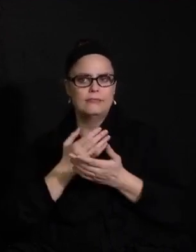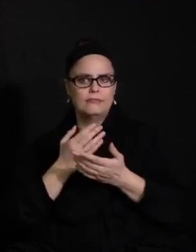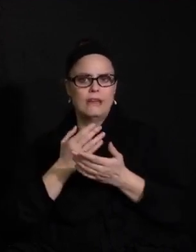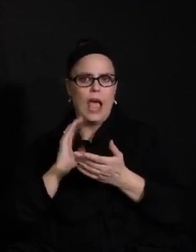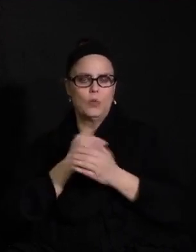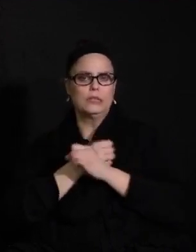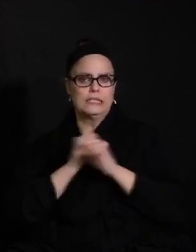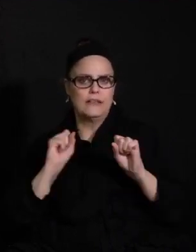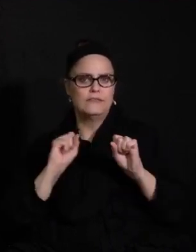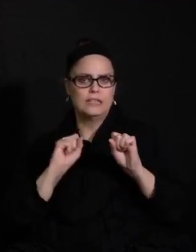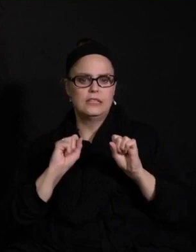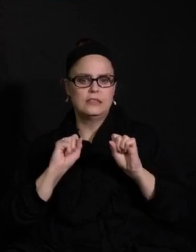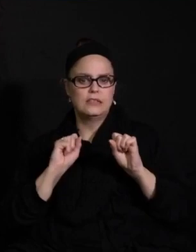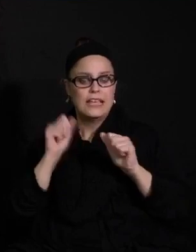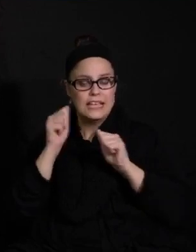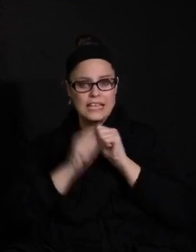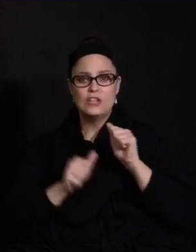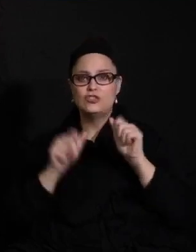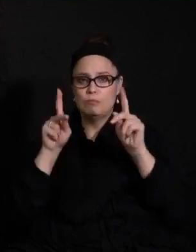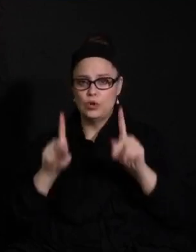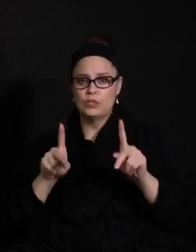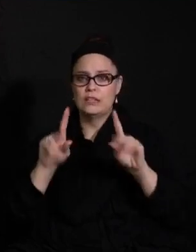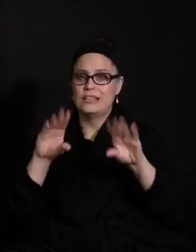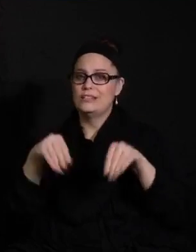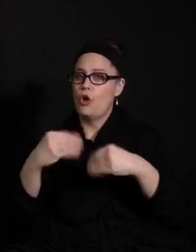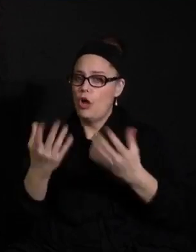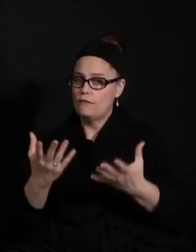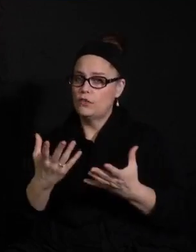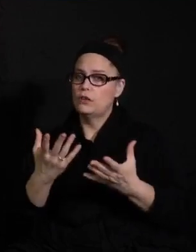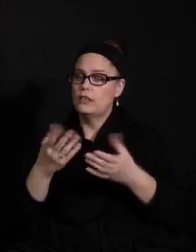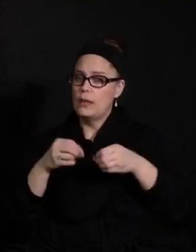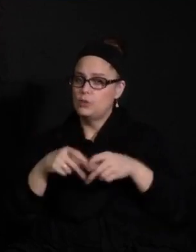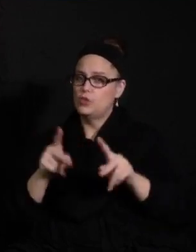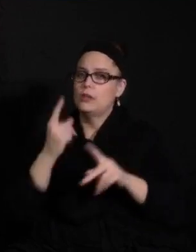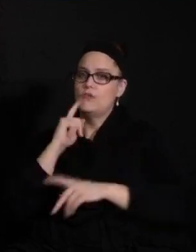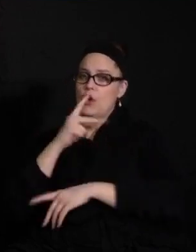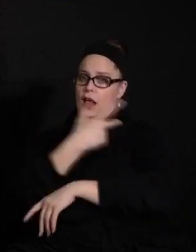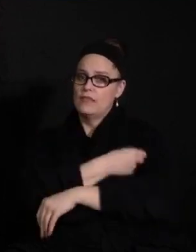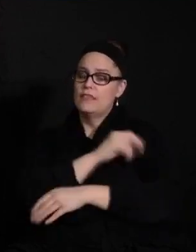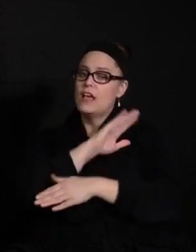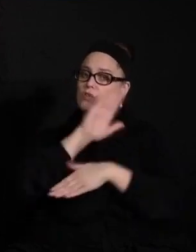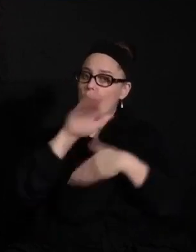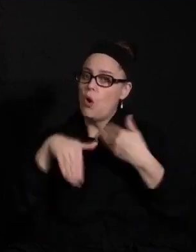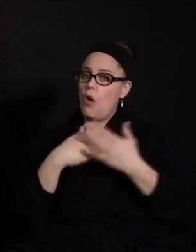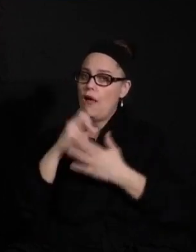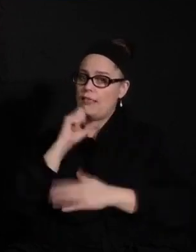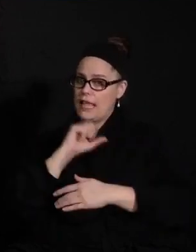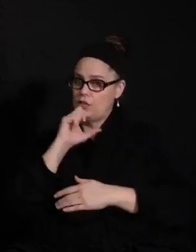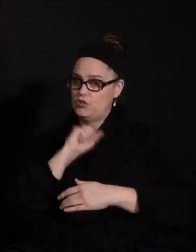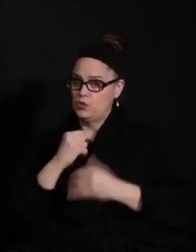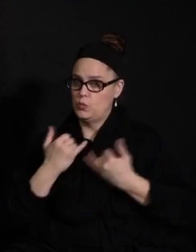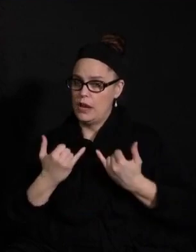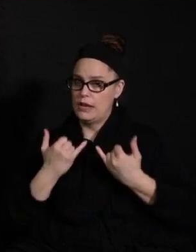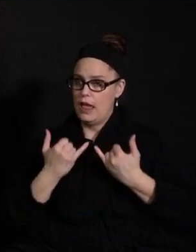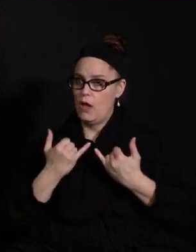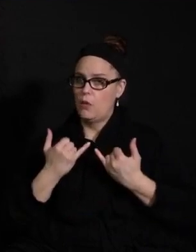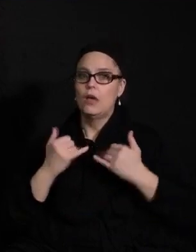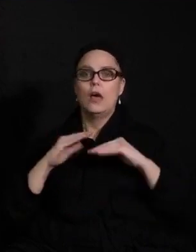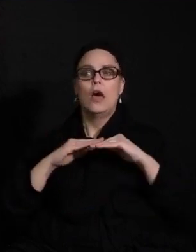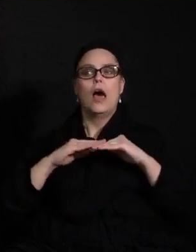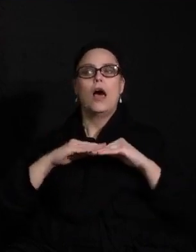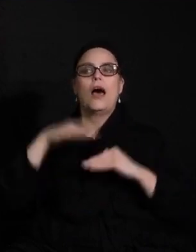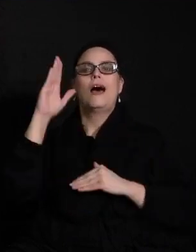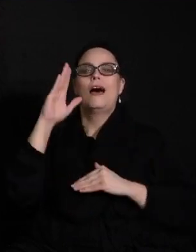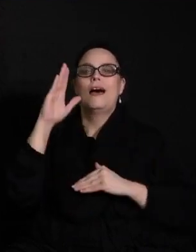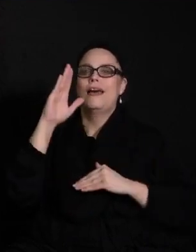single person is offered the opportunity for a vaccine. And that's of all ages. And right now, of course, we're talking about only 18 and over,